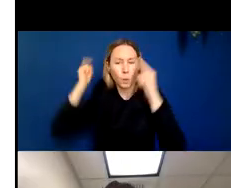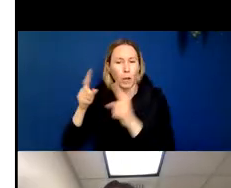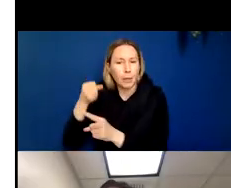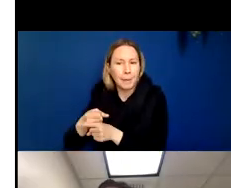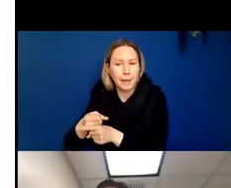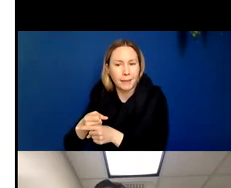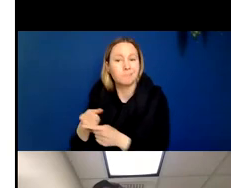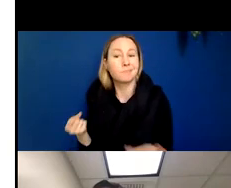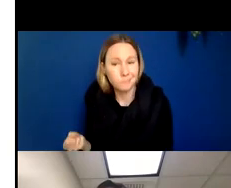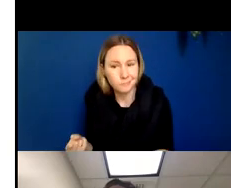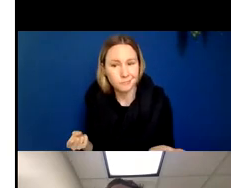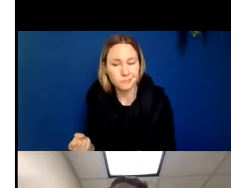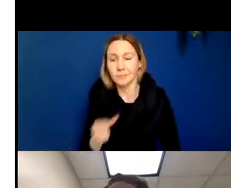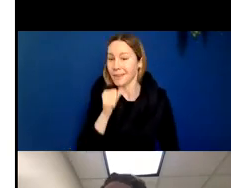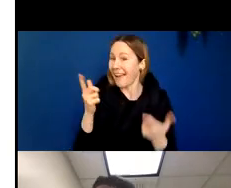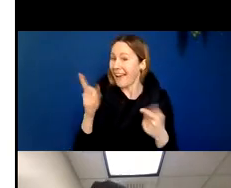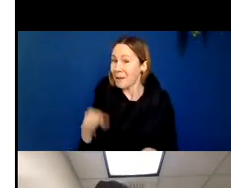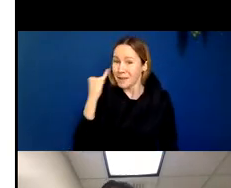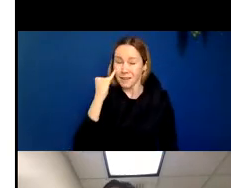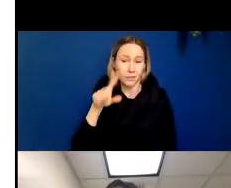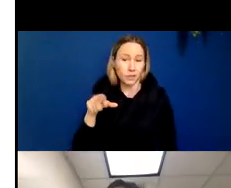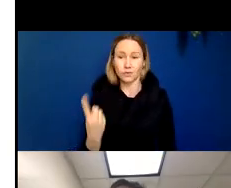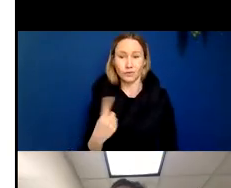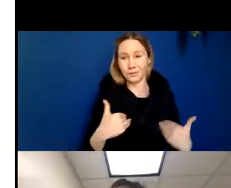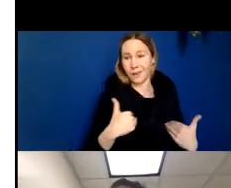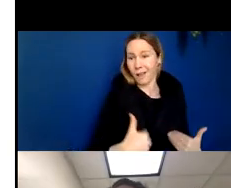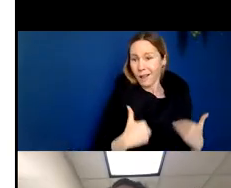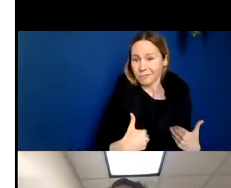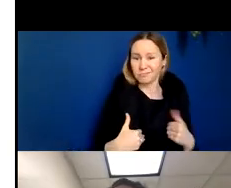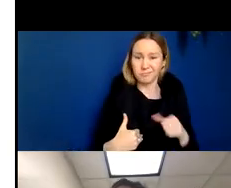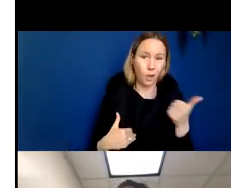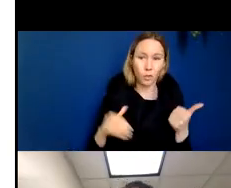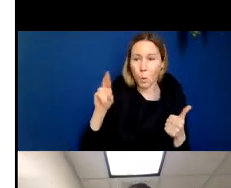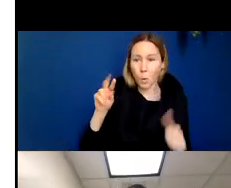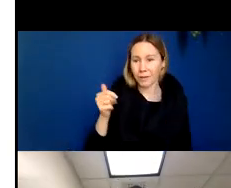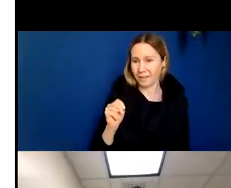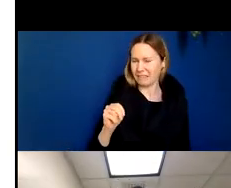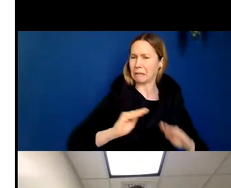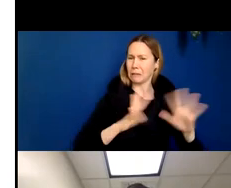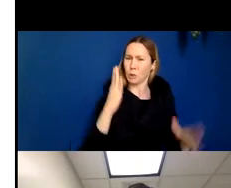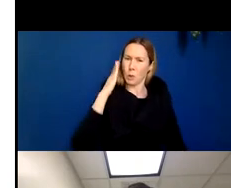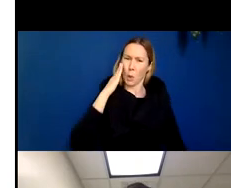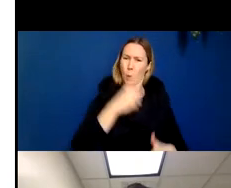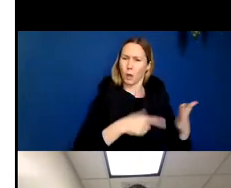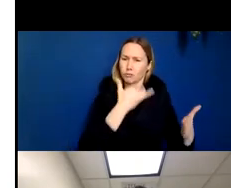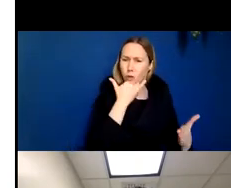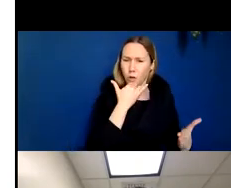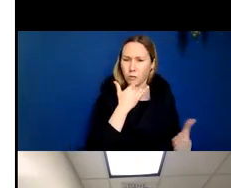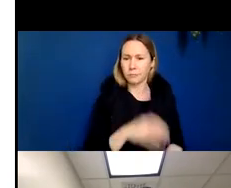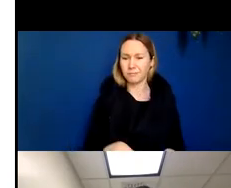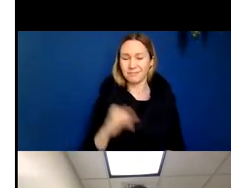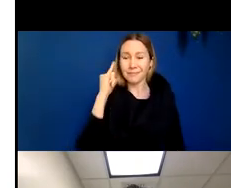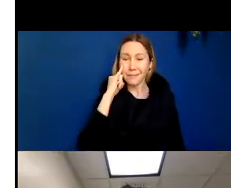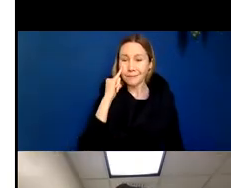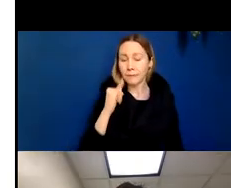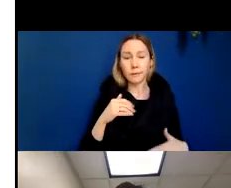Something that doesn't happen when you're dealing with a lung as clearly, for example, right? It doesn't matter if you have a lung infection at the of the lung or the